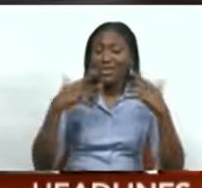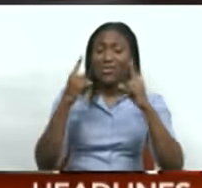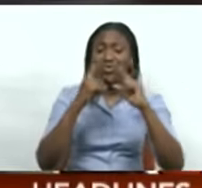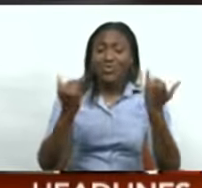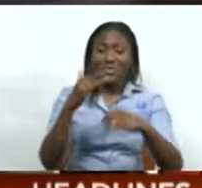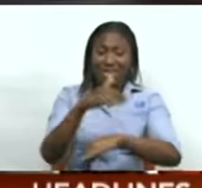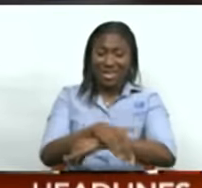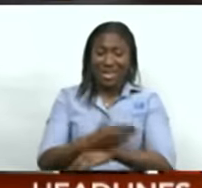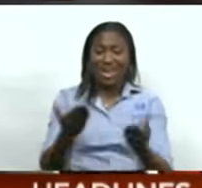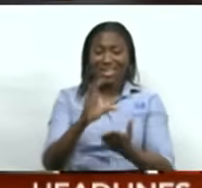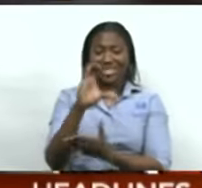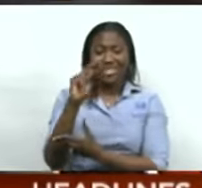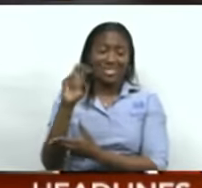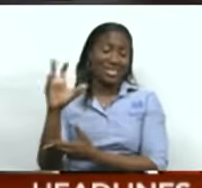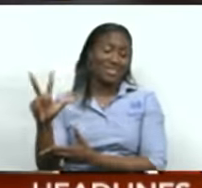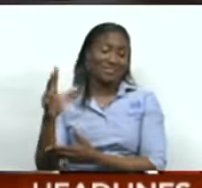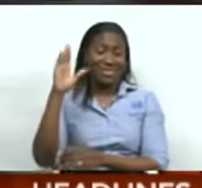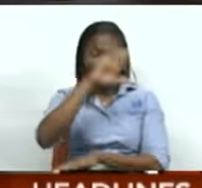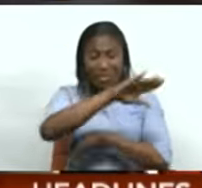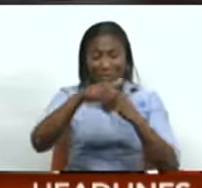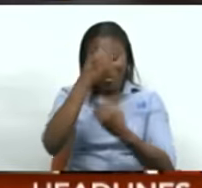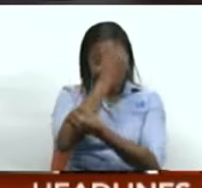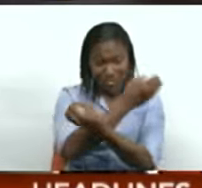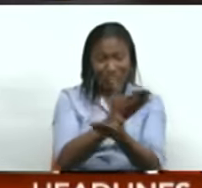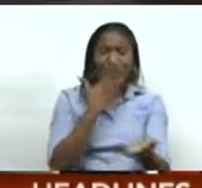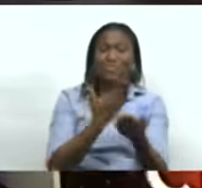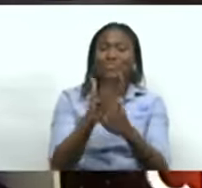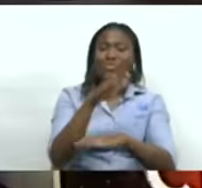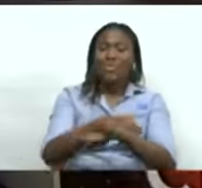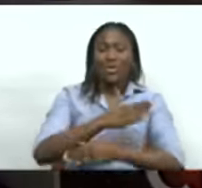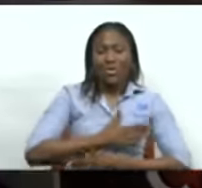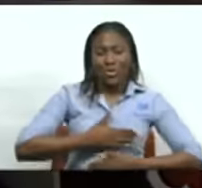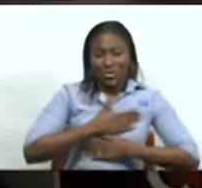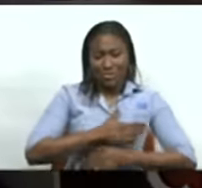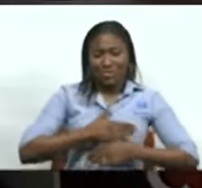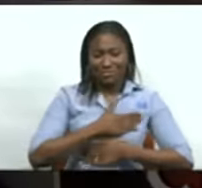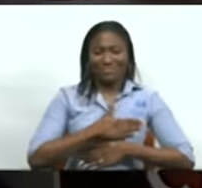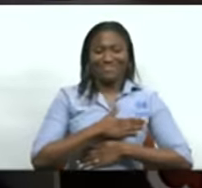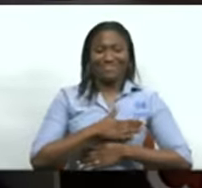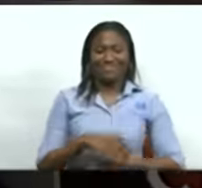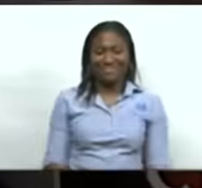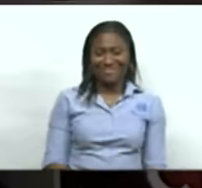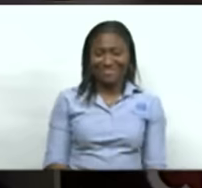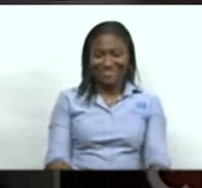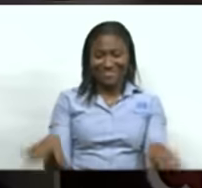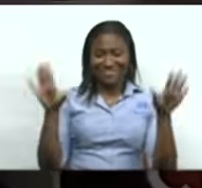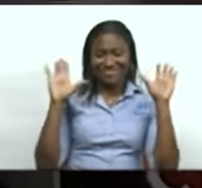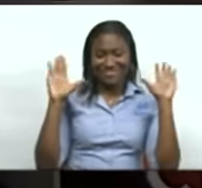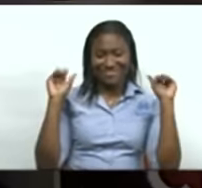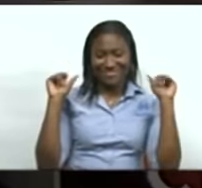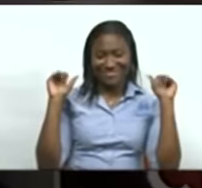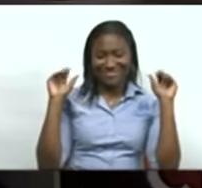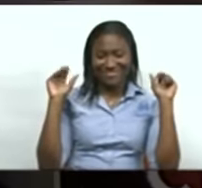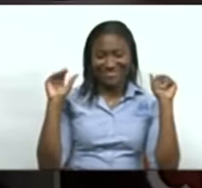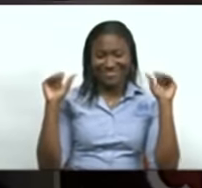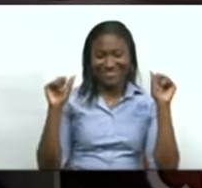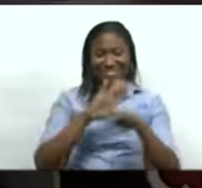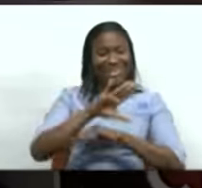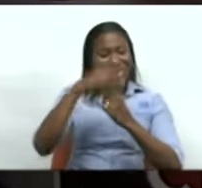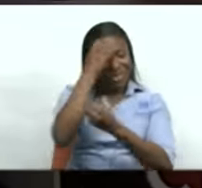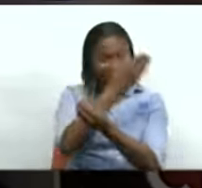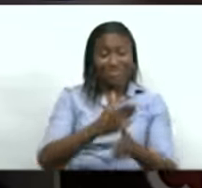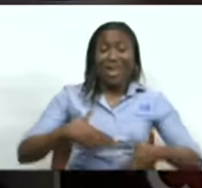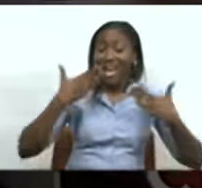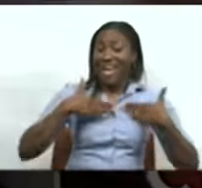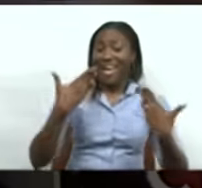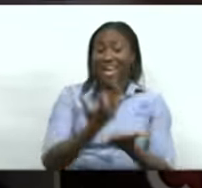end of the 7 p.m. on CNC3. Thanks for watching. I'm Ria Ramboli. I'm Ryan Batrew. I am Jassi Marik. And I'm Kaleen Usain. And on behalf of the entire